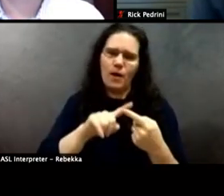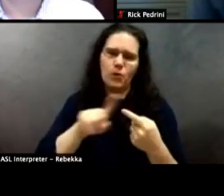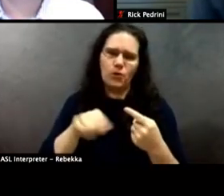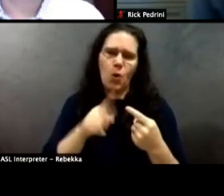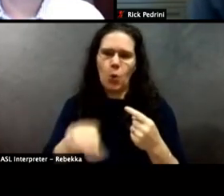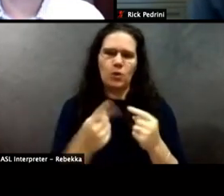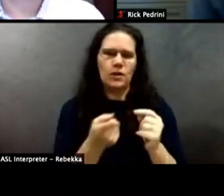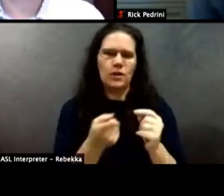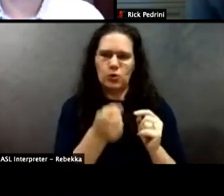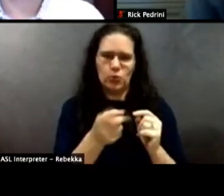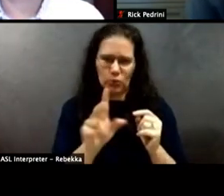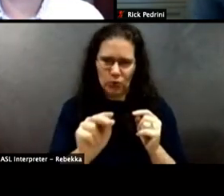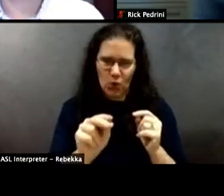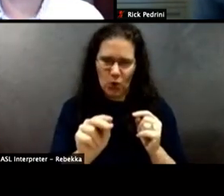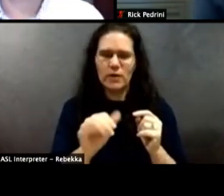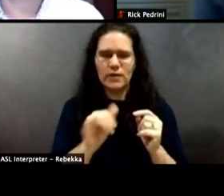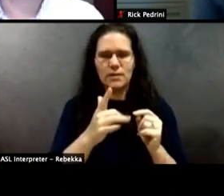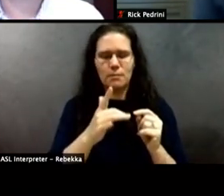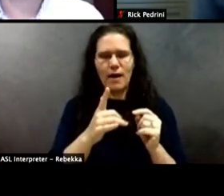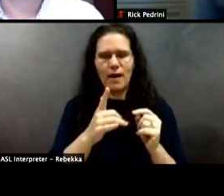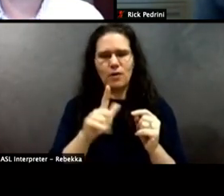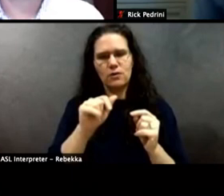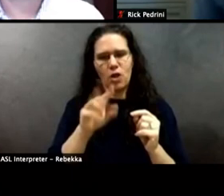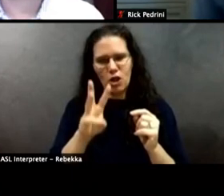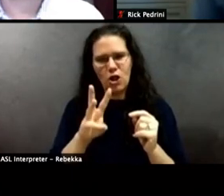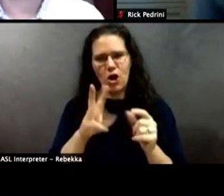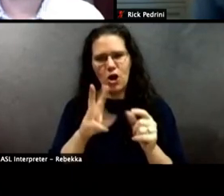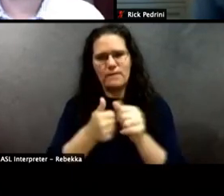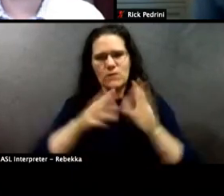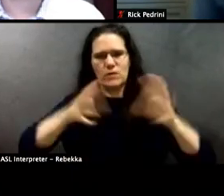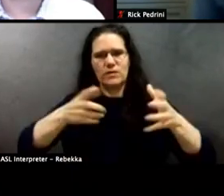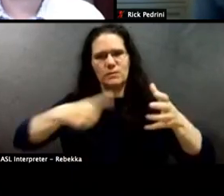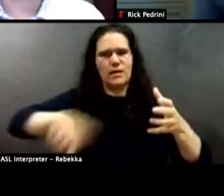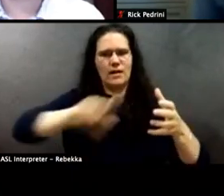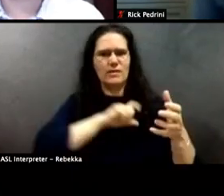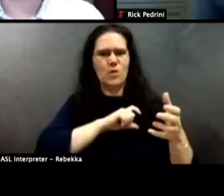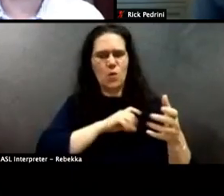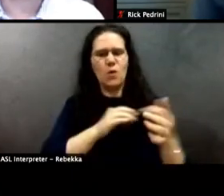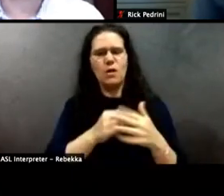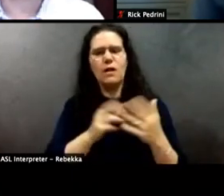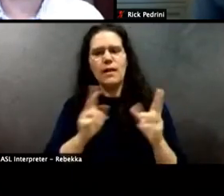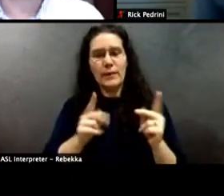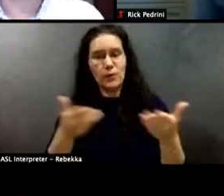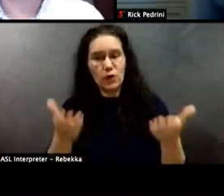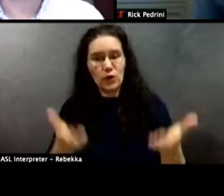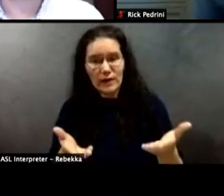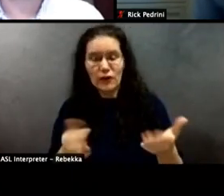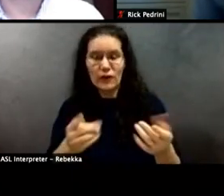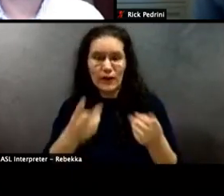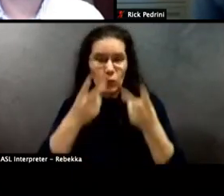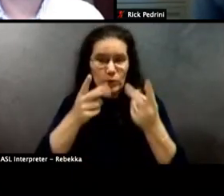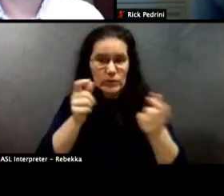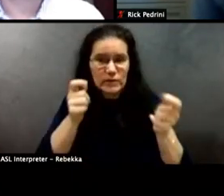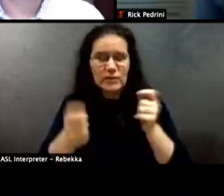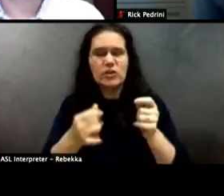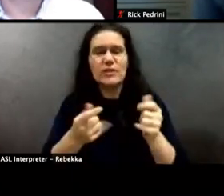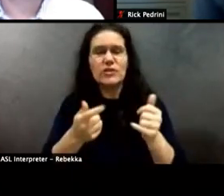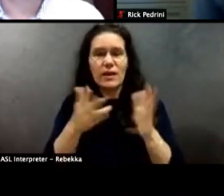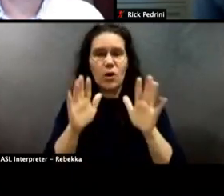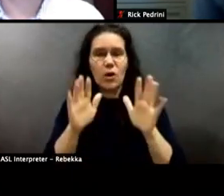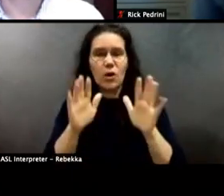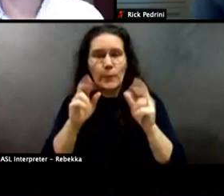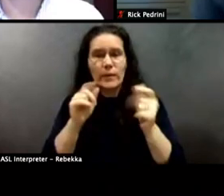So people all the things that are people are suggesting and they want to hear and they want to see and they want to believe. I hope